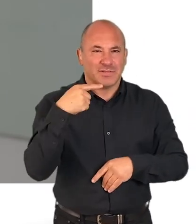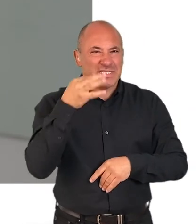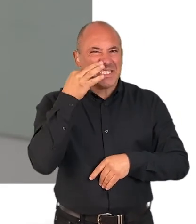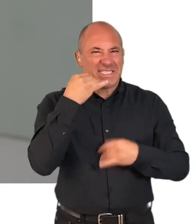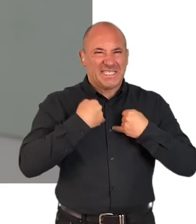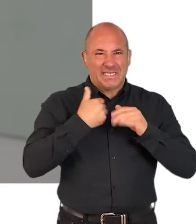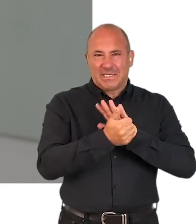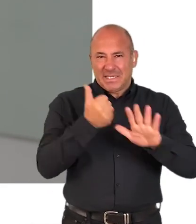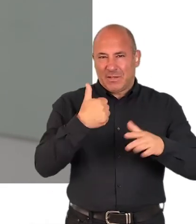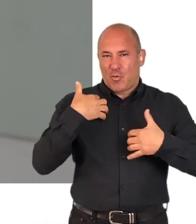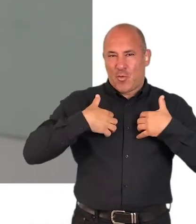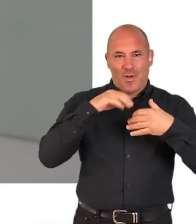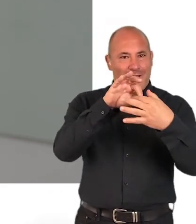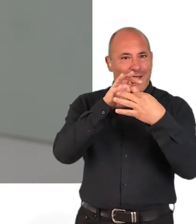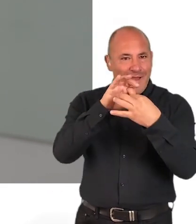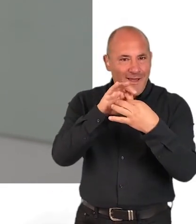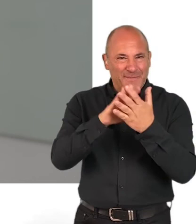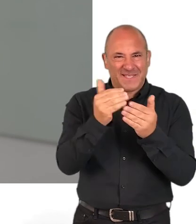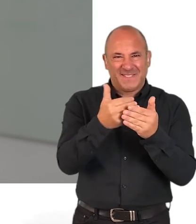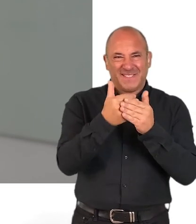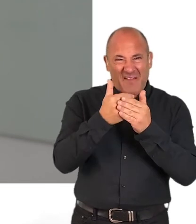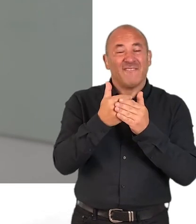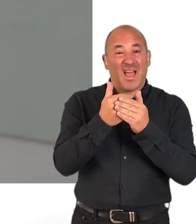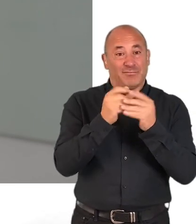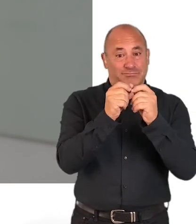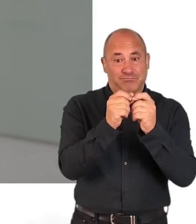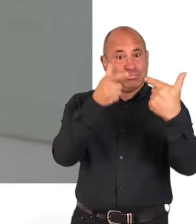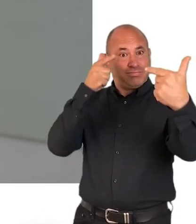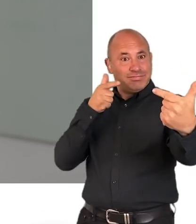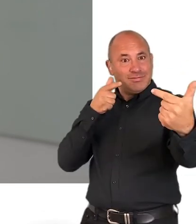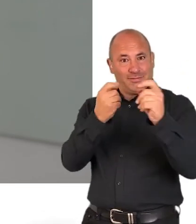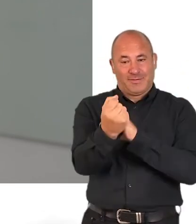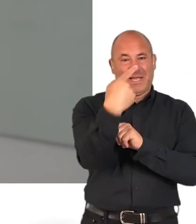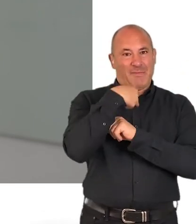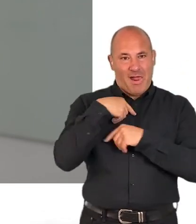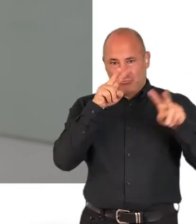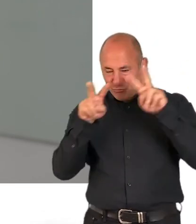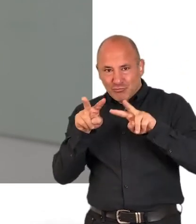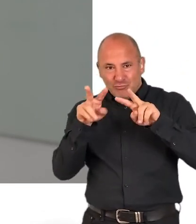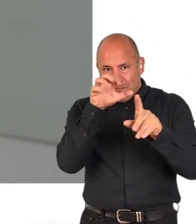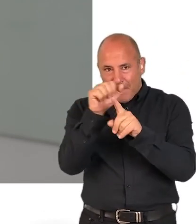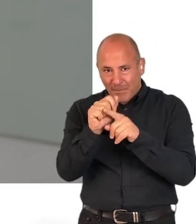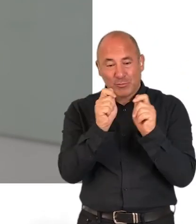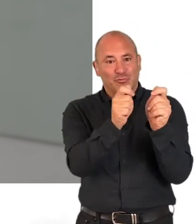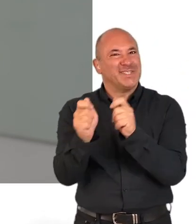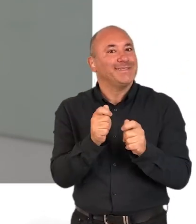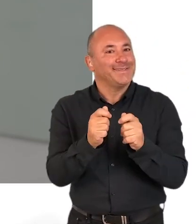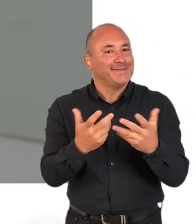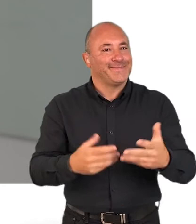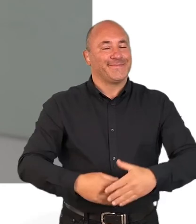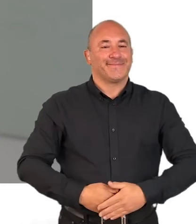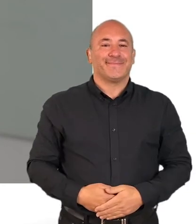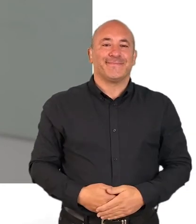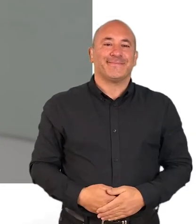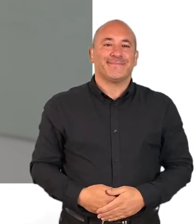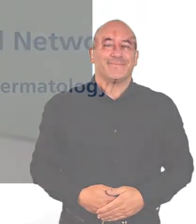we're looking forward to working together with you to establish a safe and effective digital platform for diagnosing and